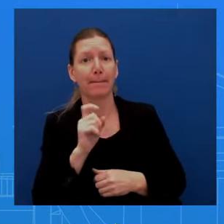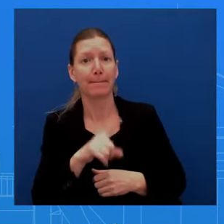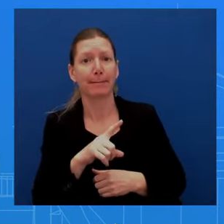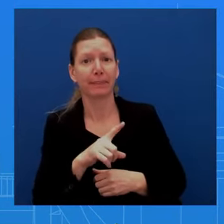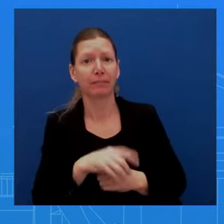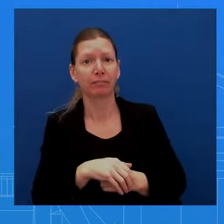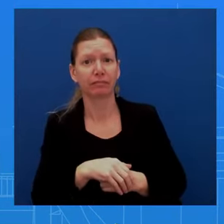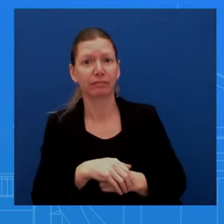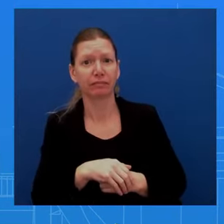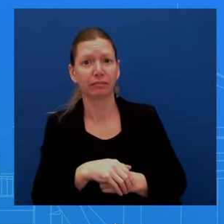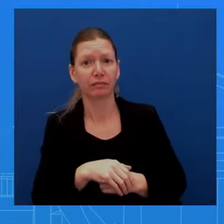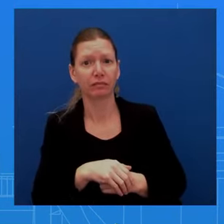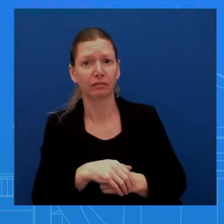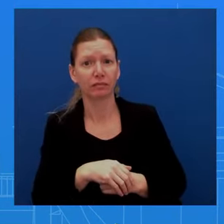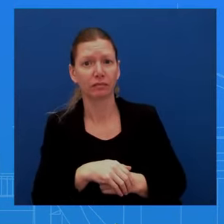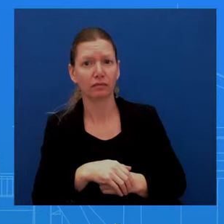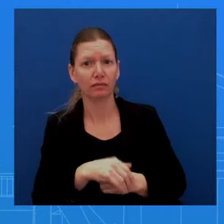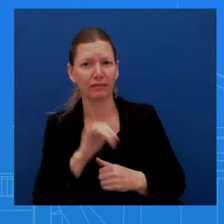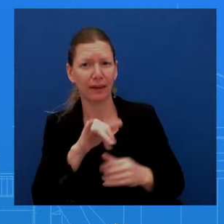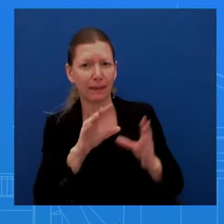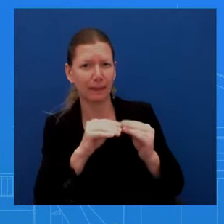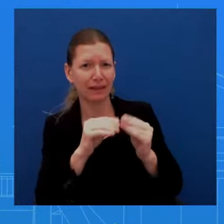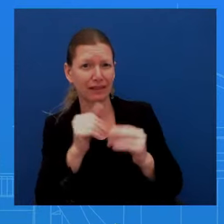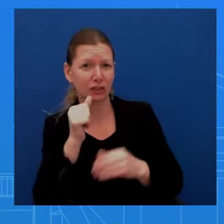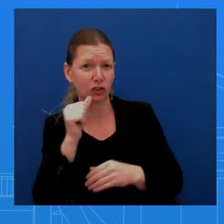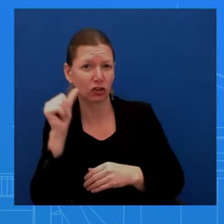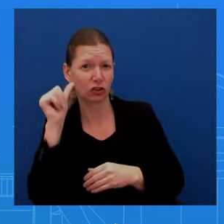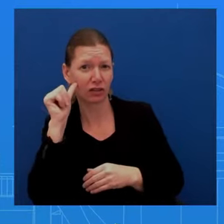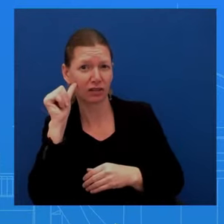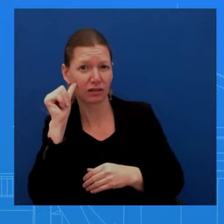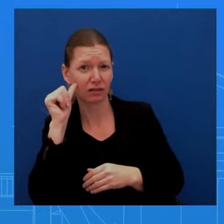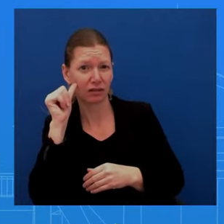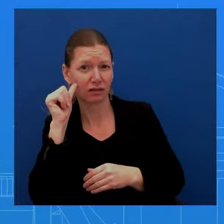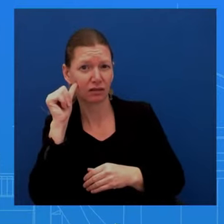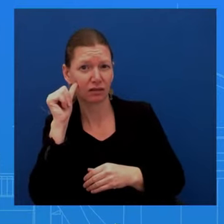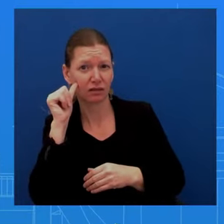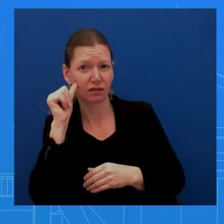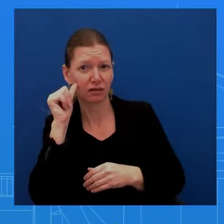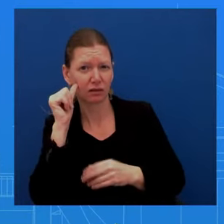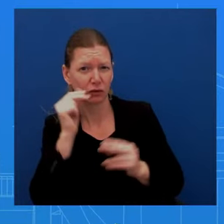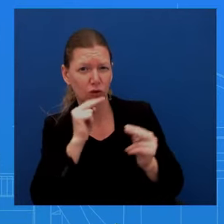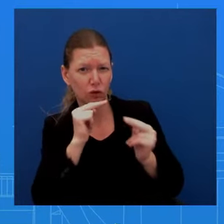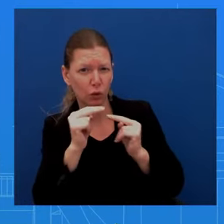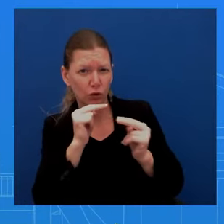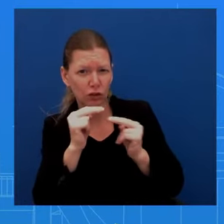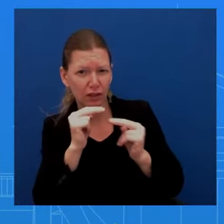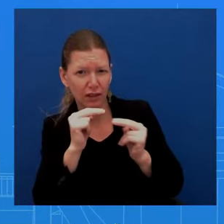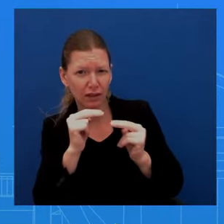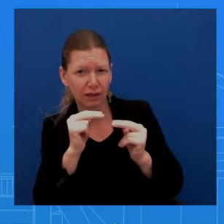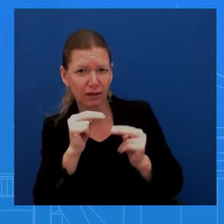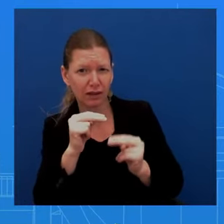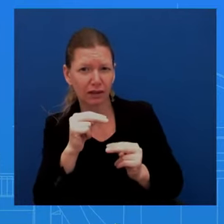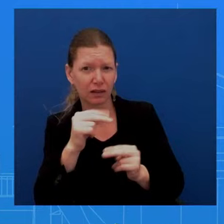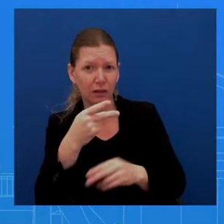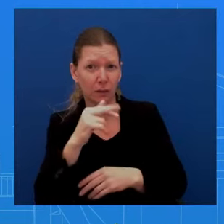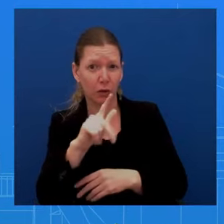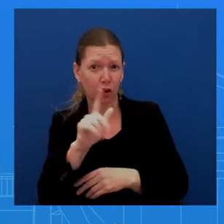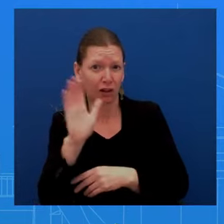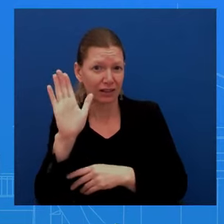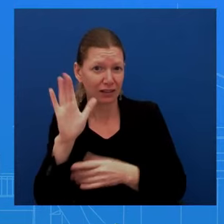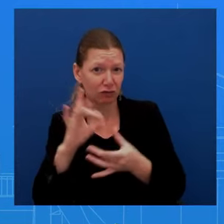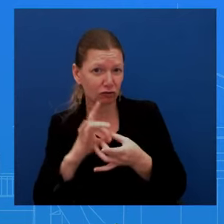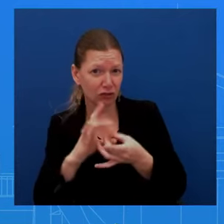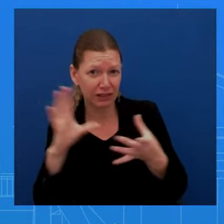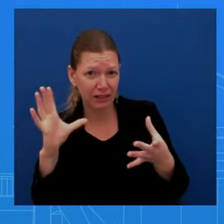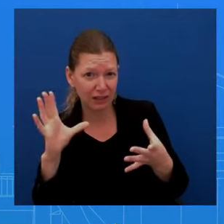any progress on a deal to get Paul's release? So I, I don't, I wish I had an announcement to share on a deal, uh, on getting